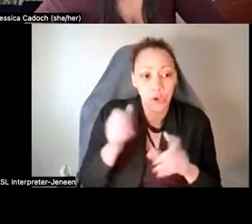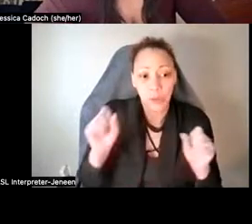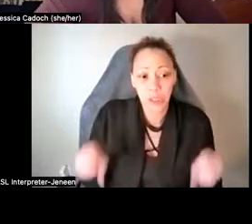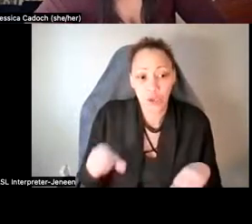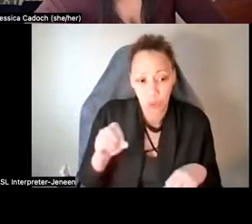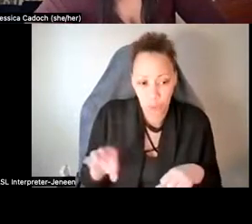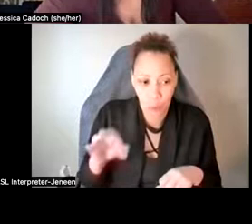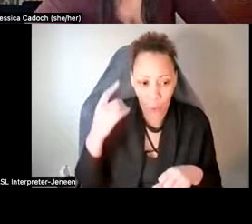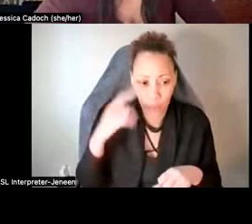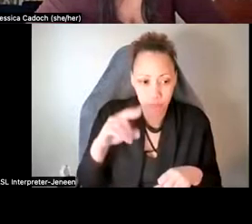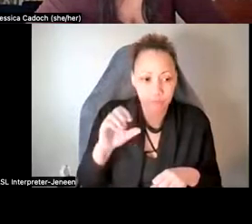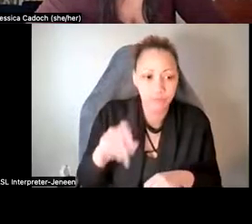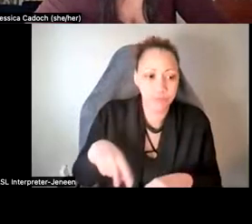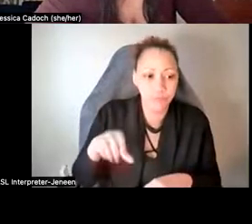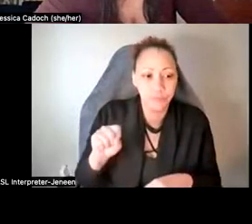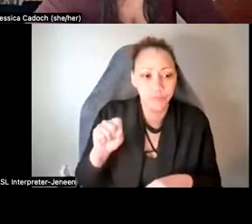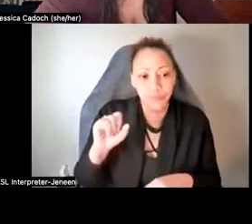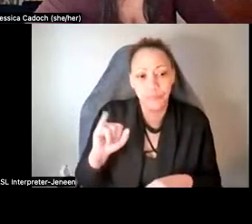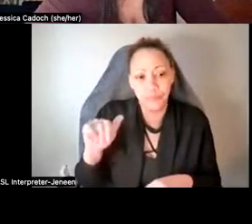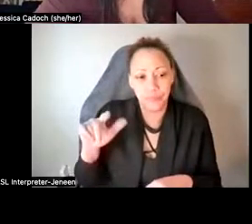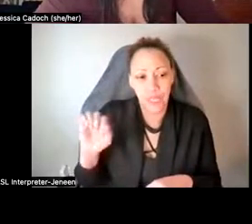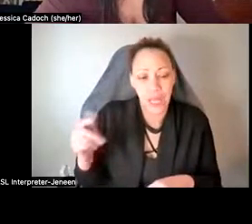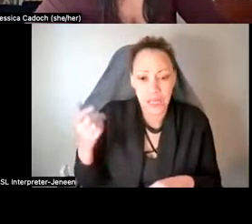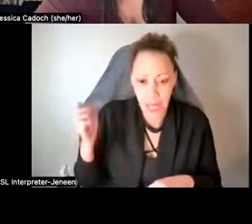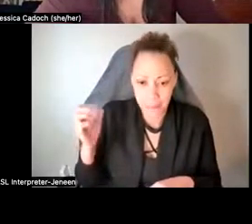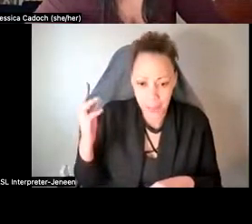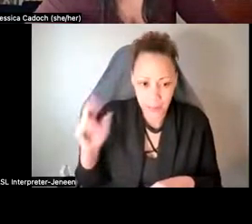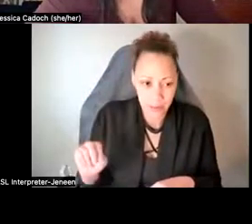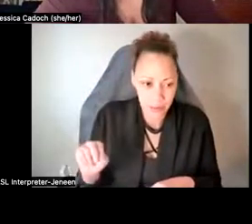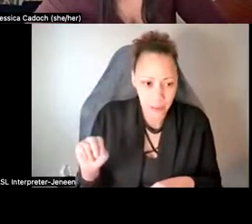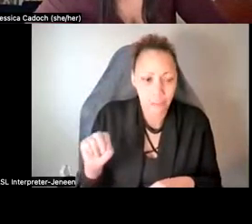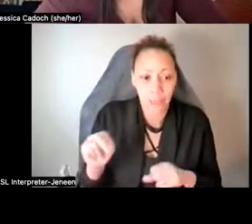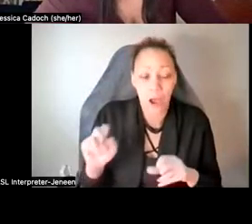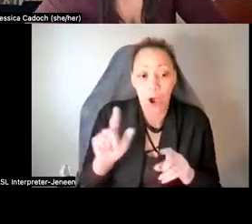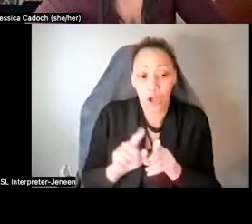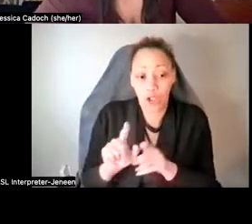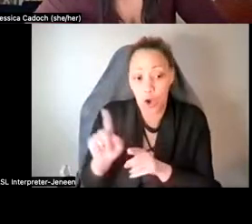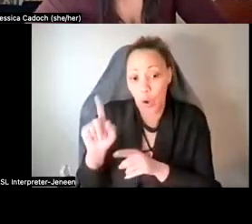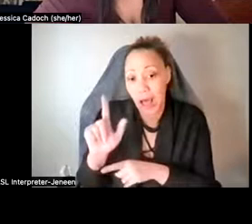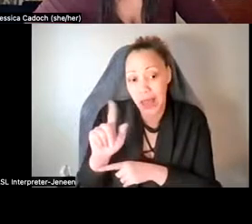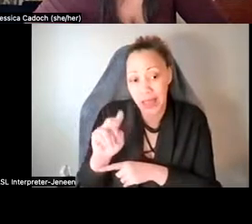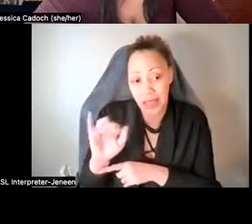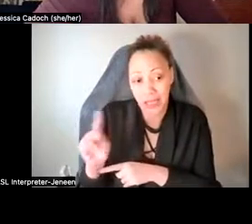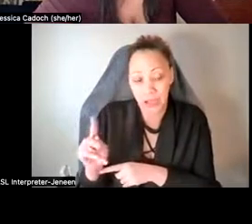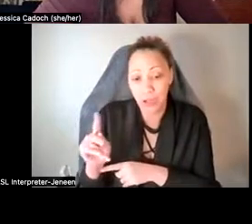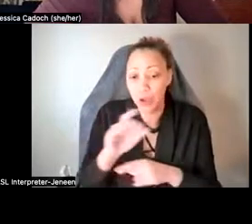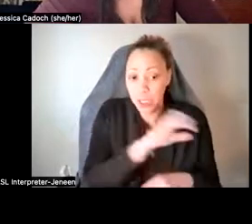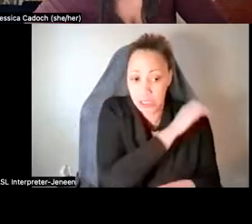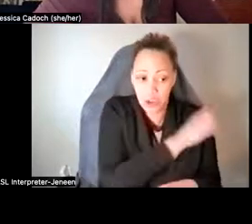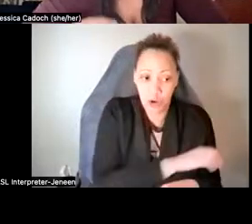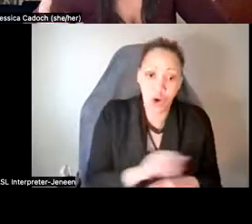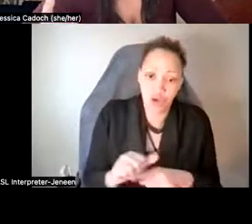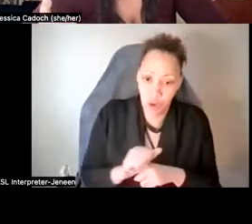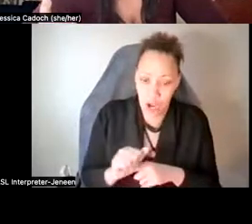of the controlled substances act. Um, this is a link to the clinical trials.gov, um, which would give